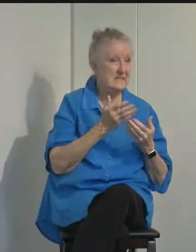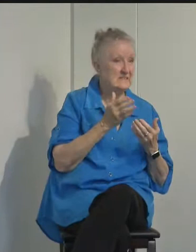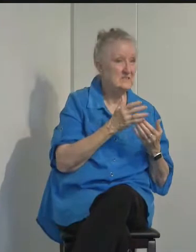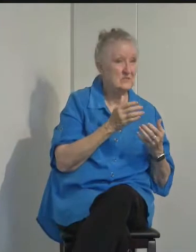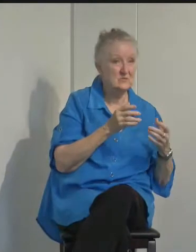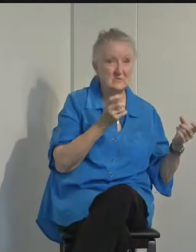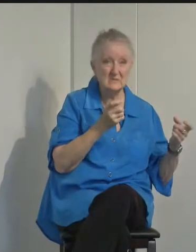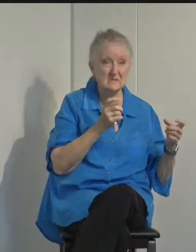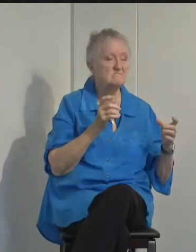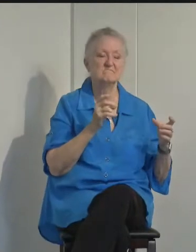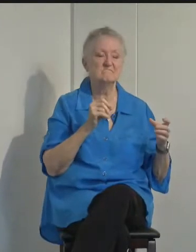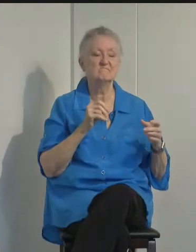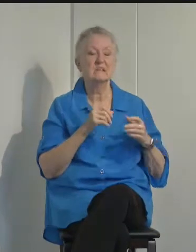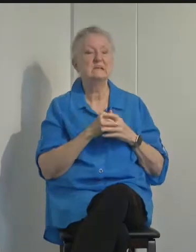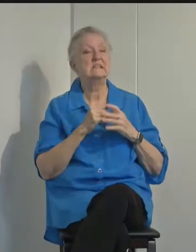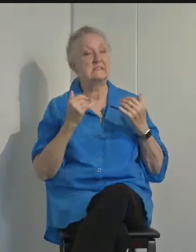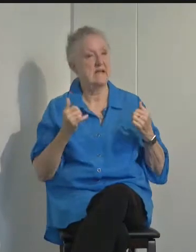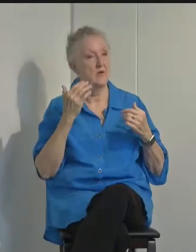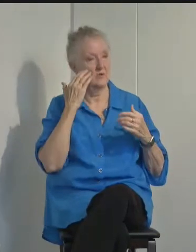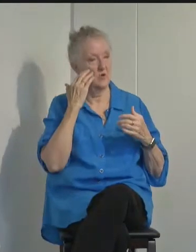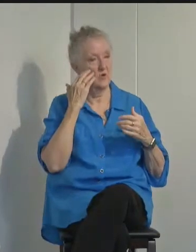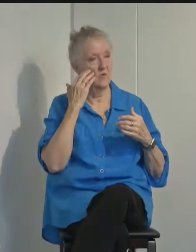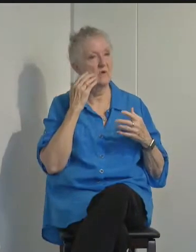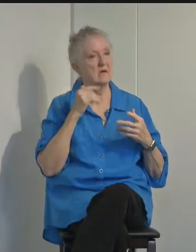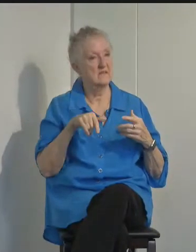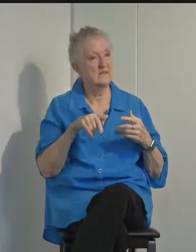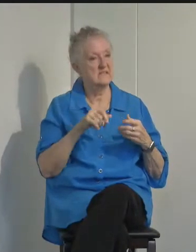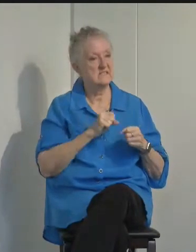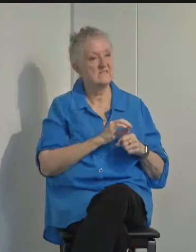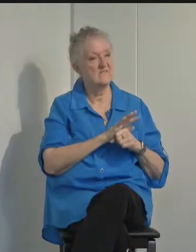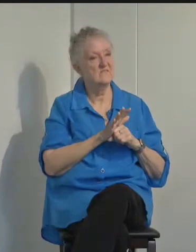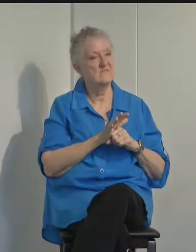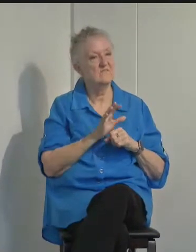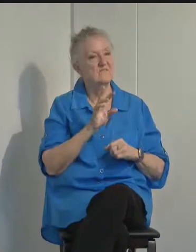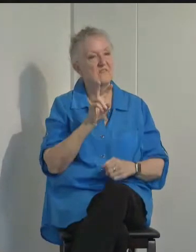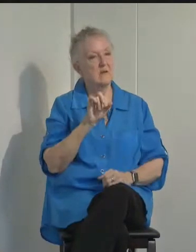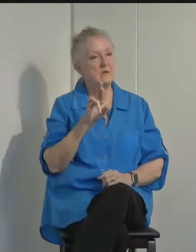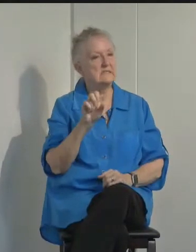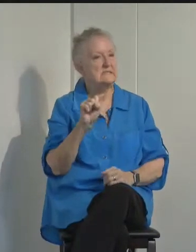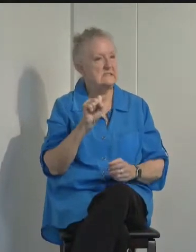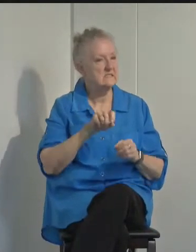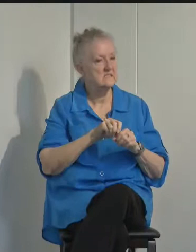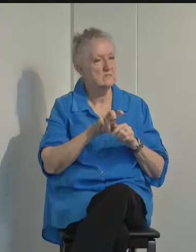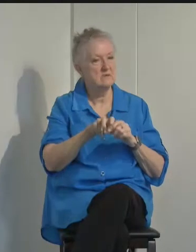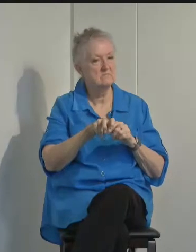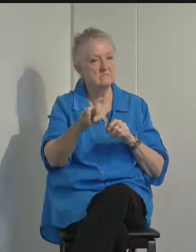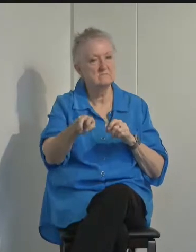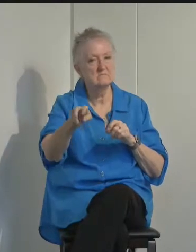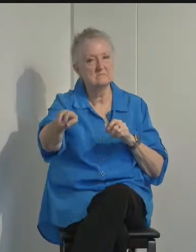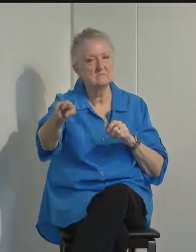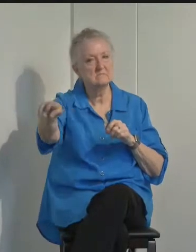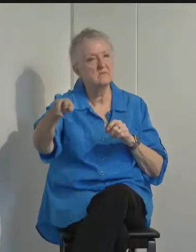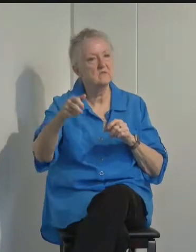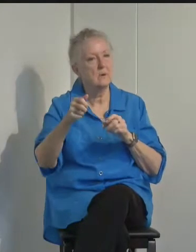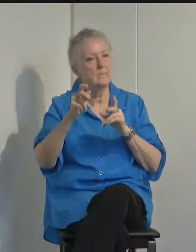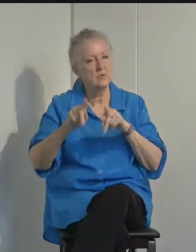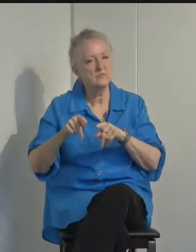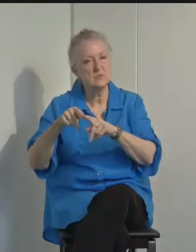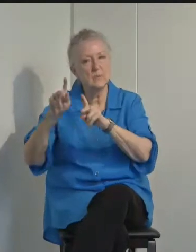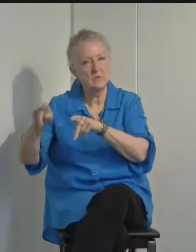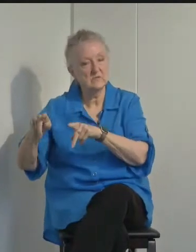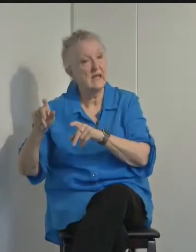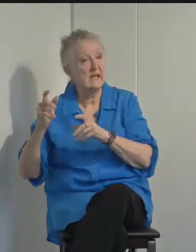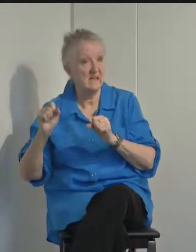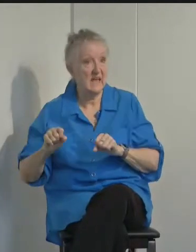We now know for certain that this virus easily spreads from person to person and sometimes can remain